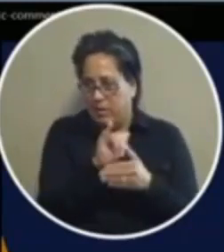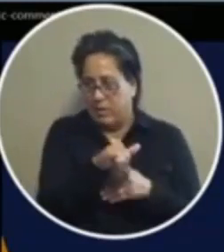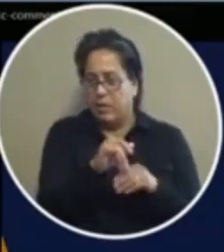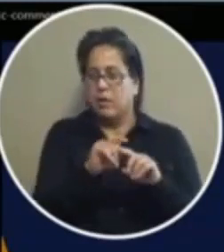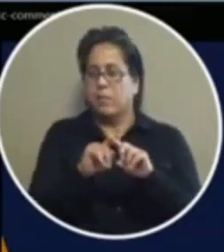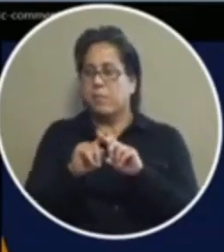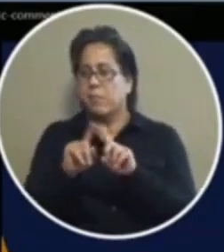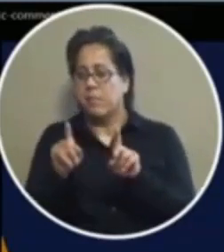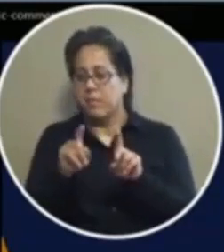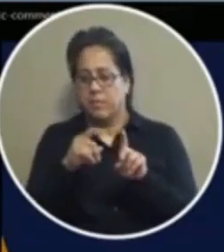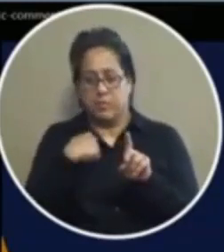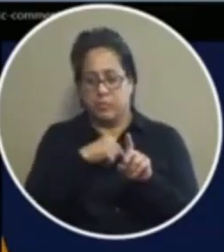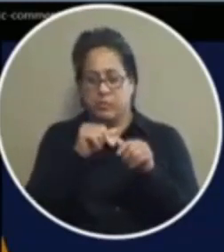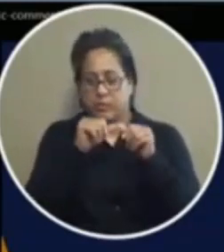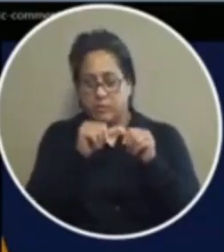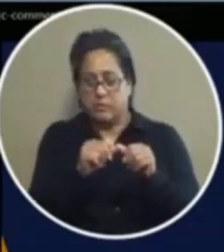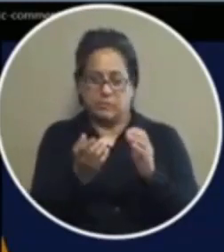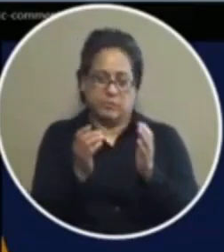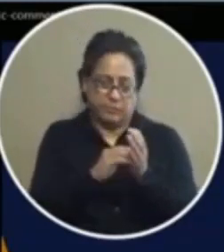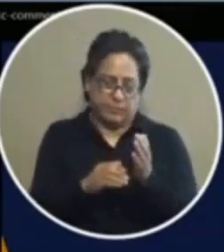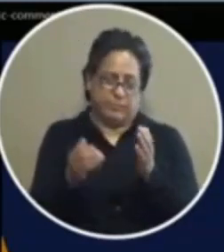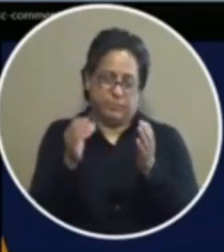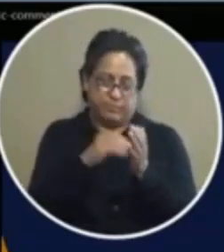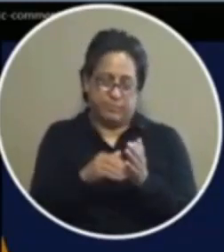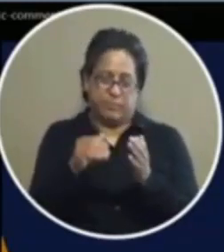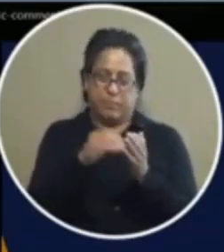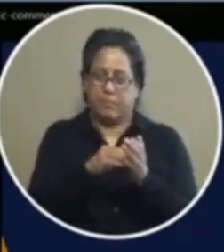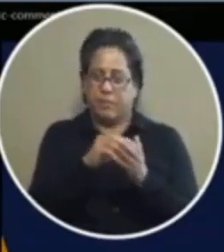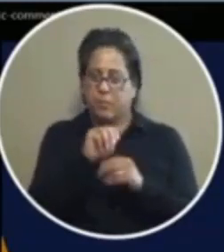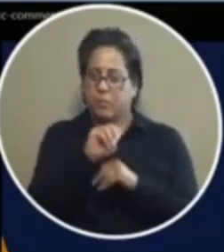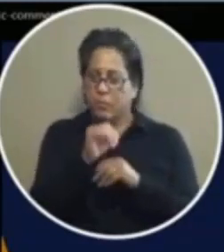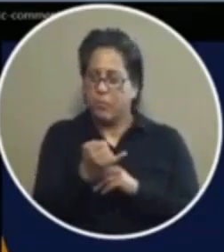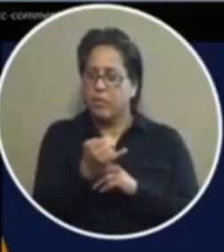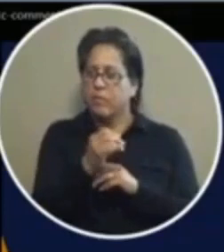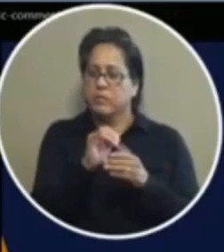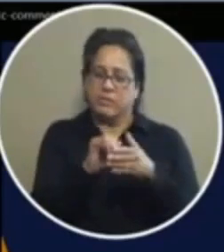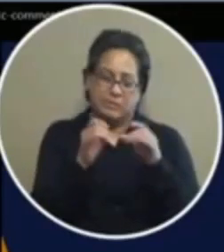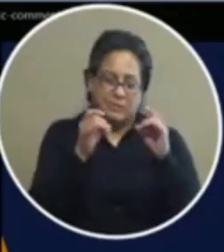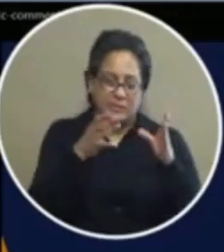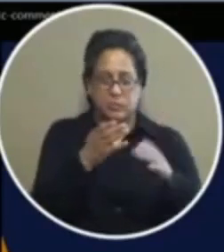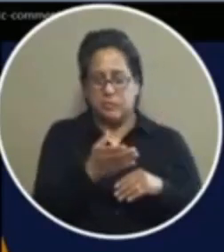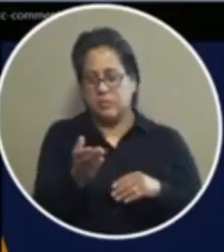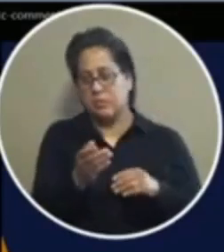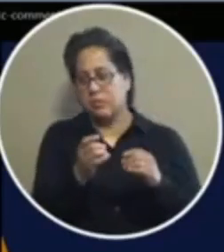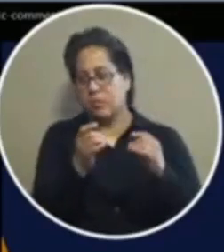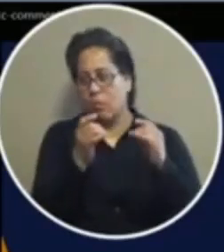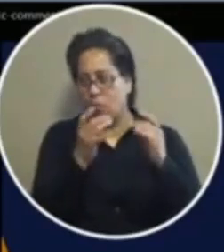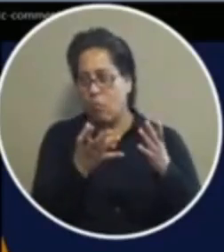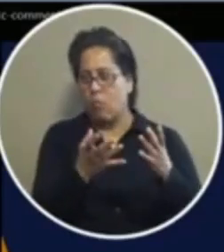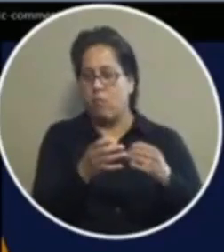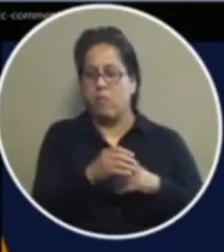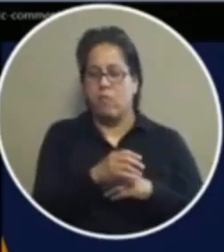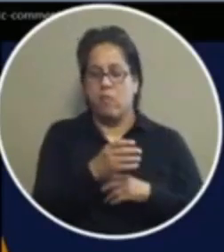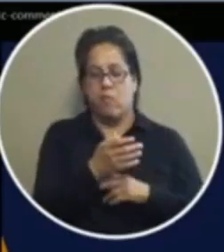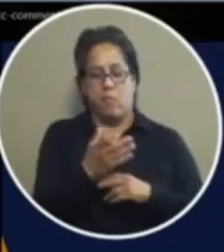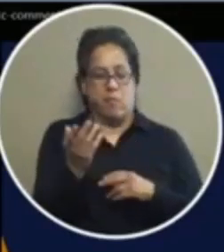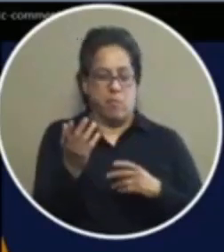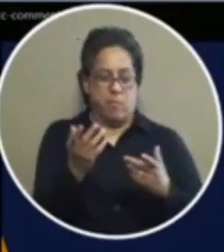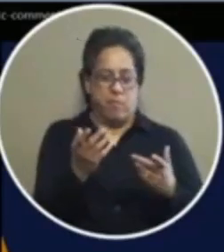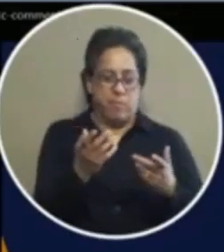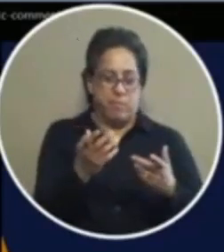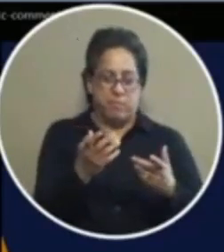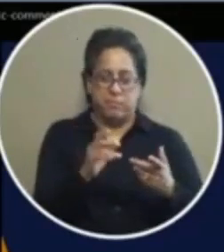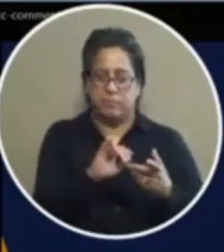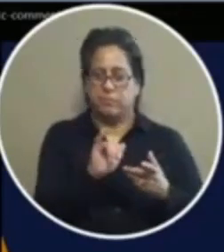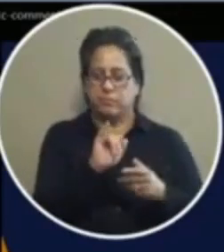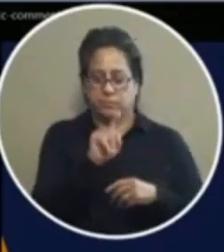continue to to go back and rehatch this that marijuana is this terrible thing um i go back